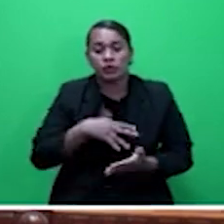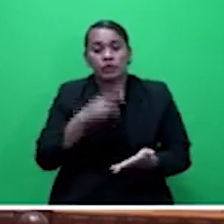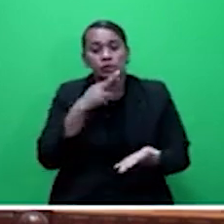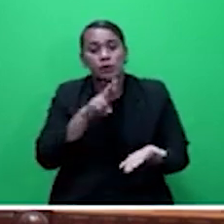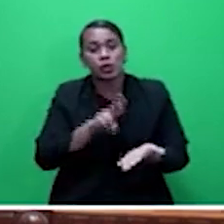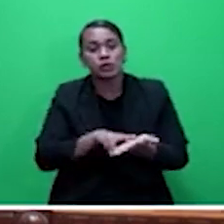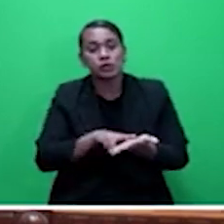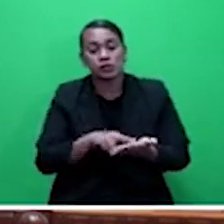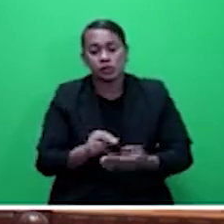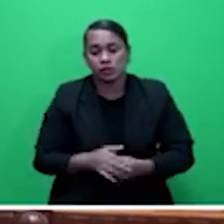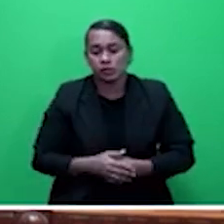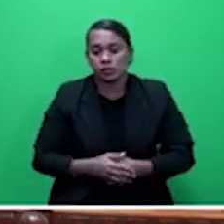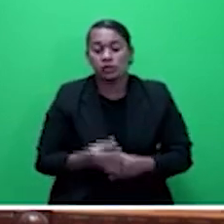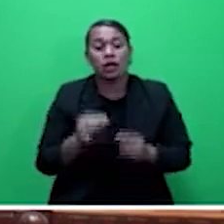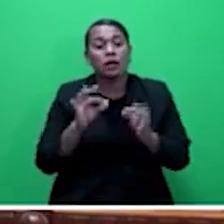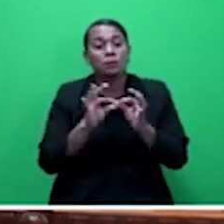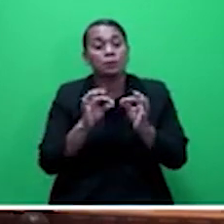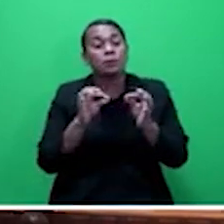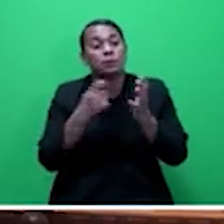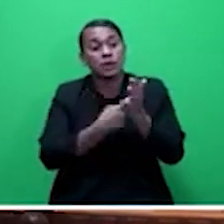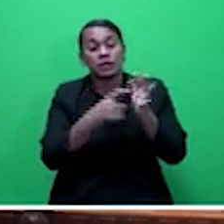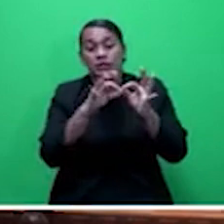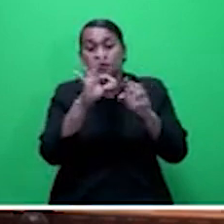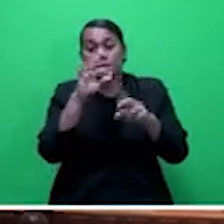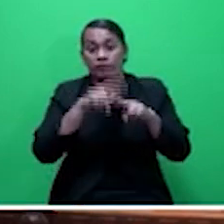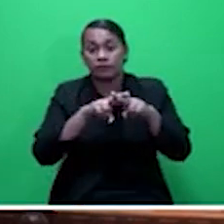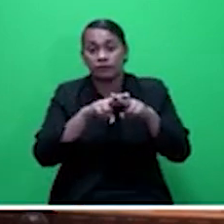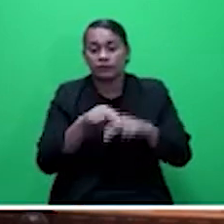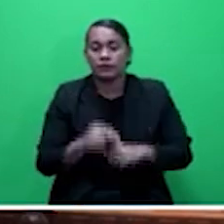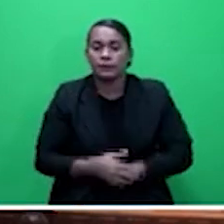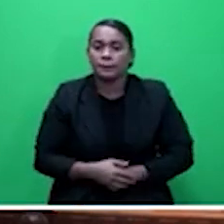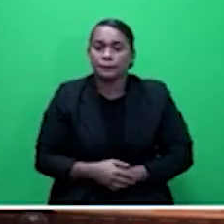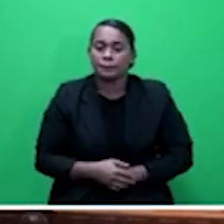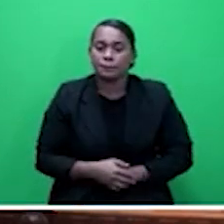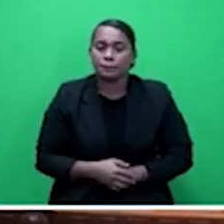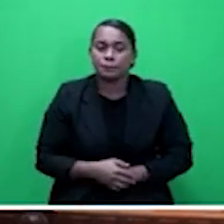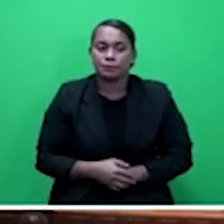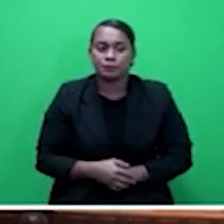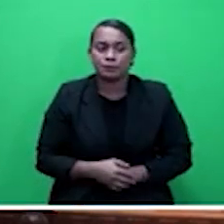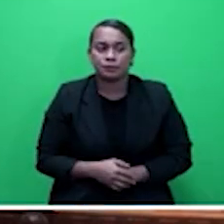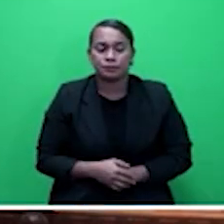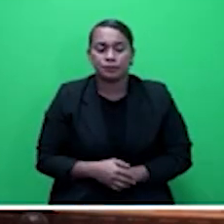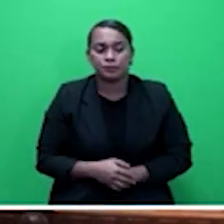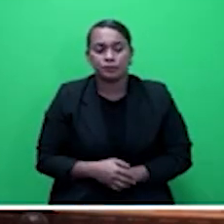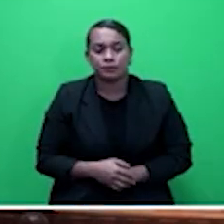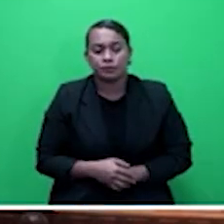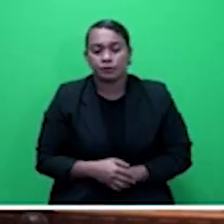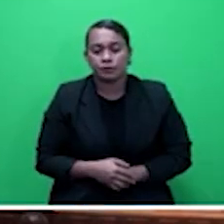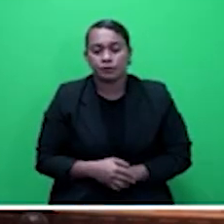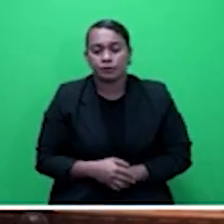RBF, annual report for the RBF 2017,